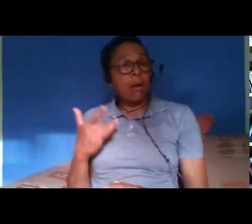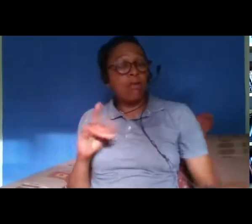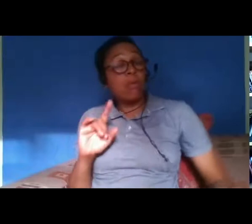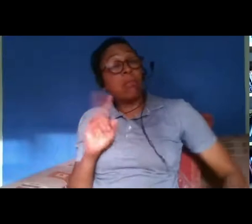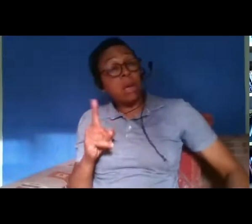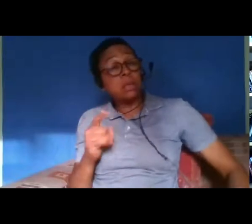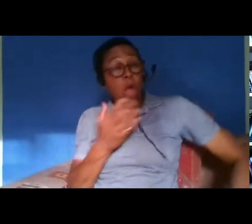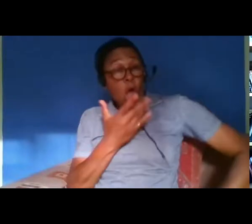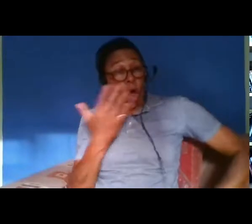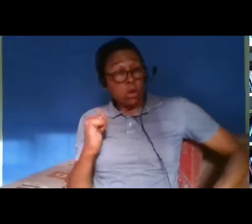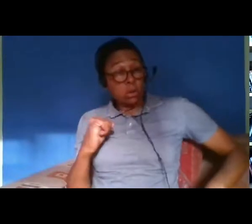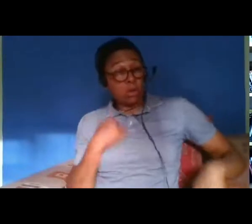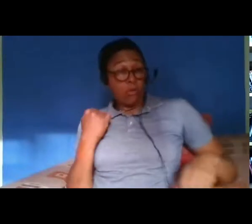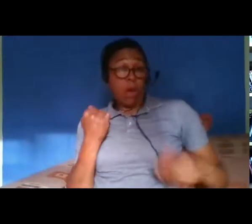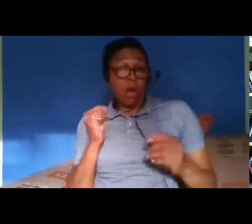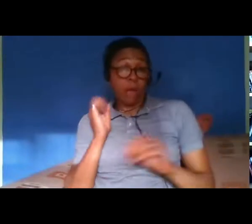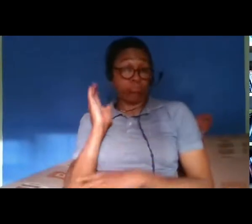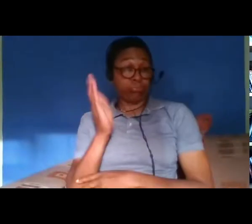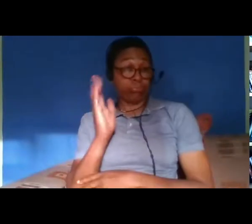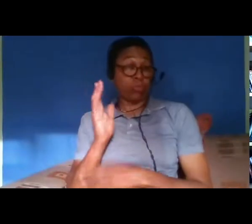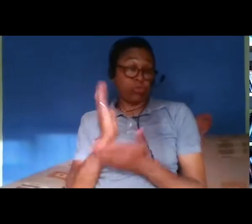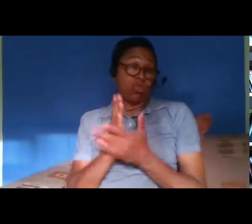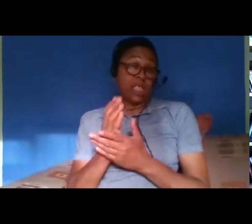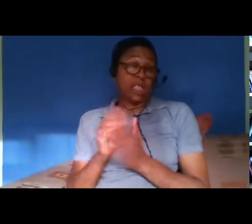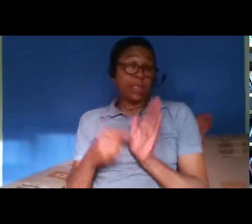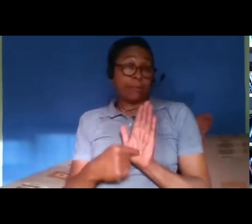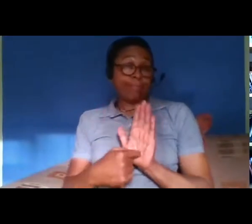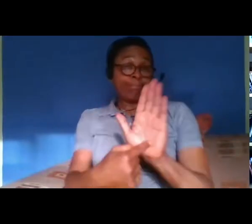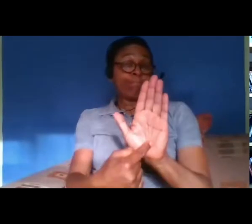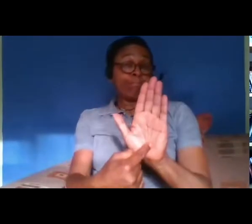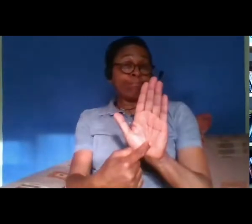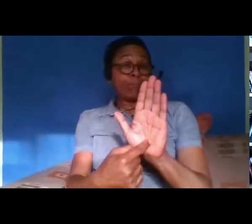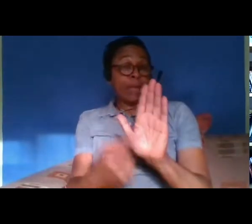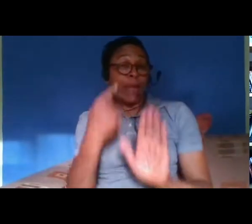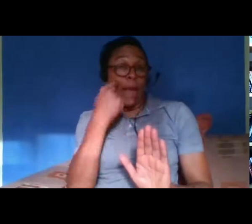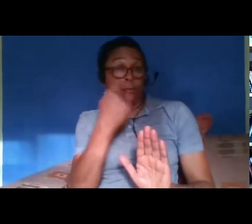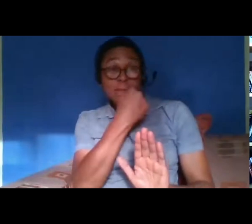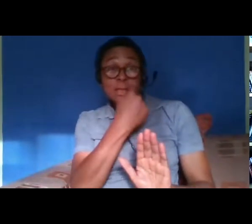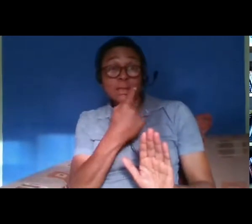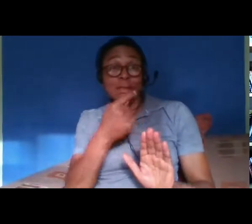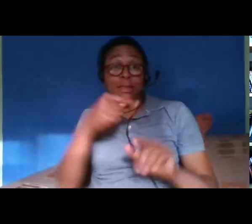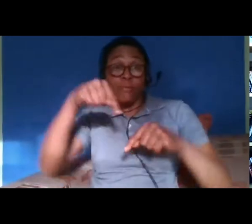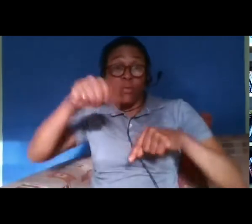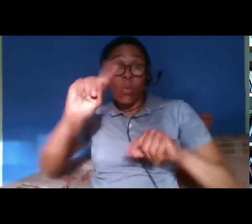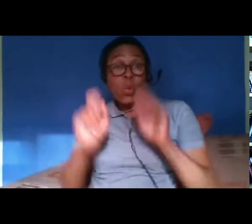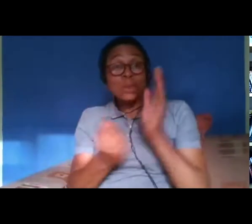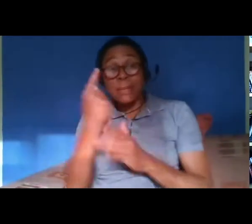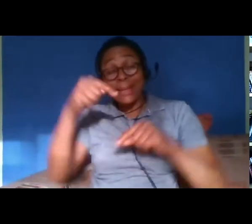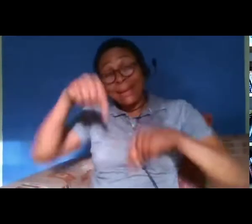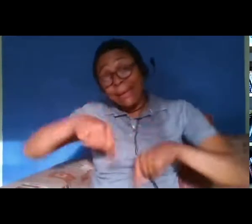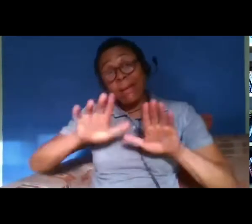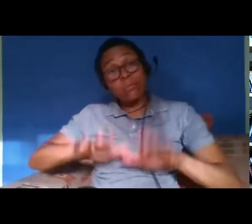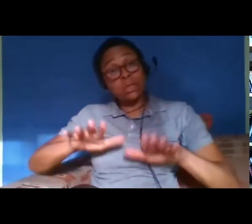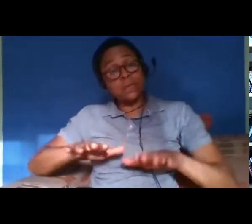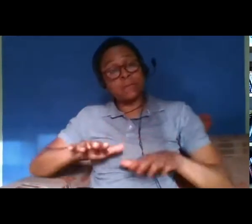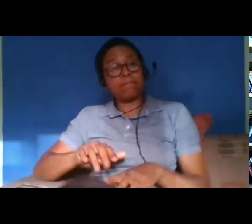present some of that evidence in terms of britain today and what i want to do is to start that presentation